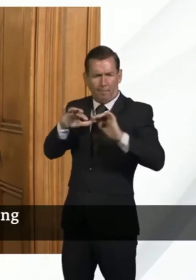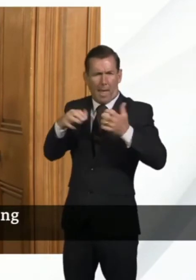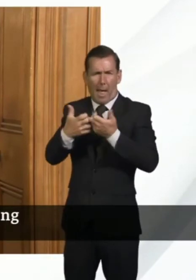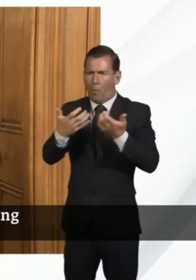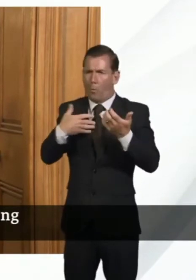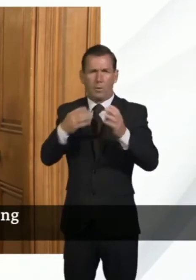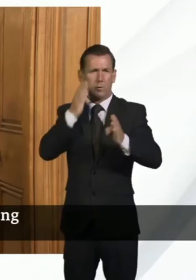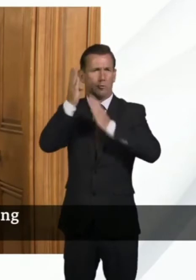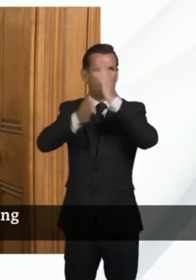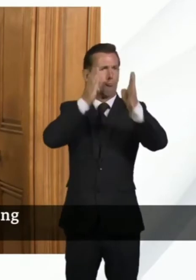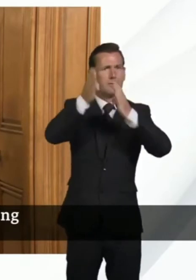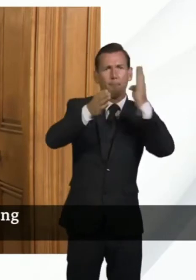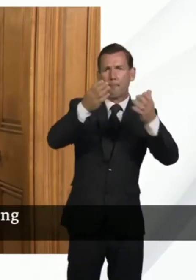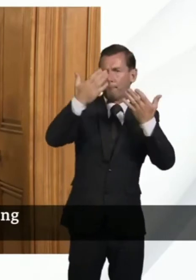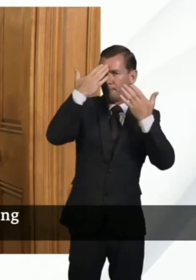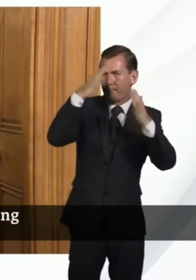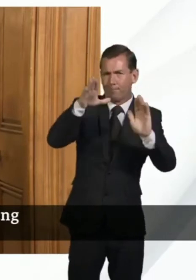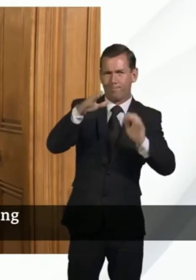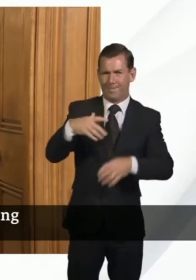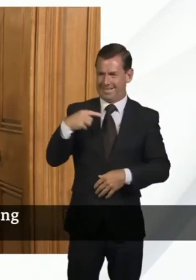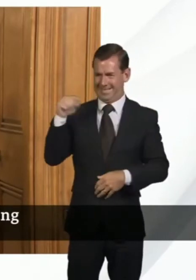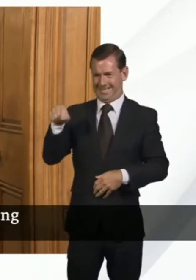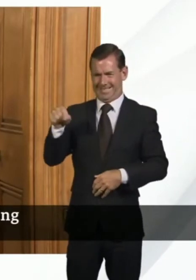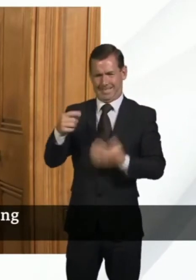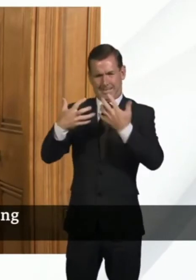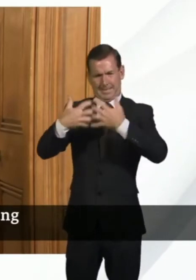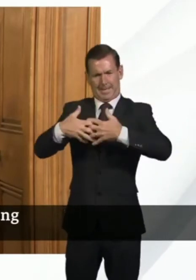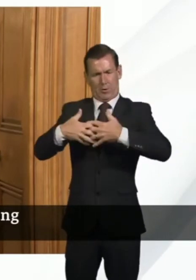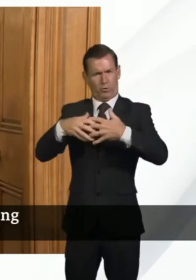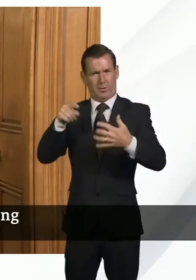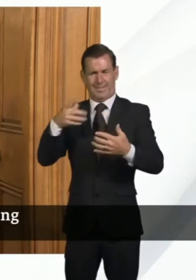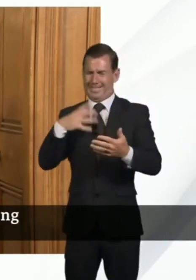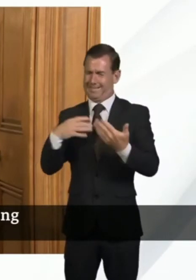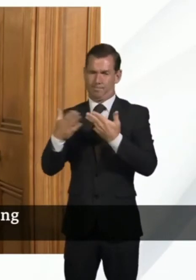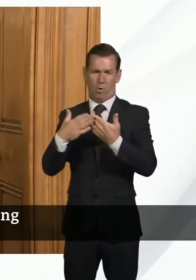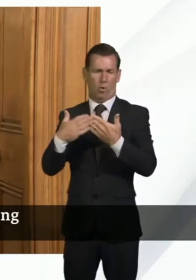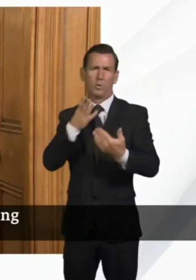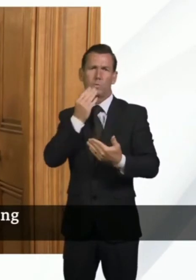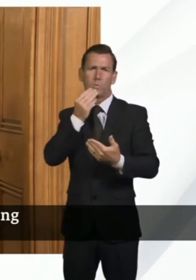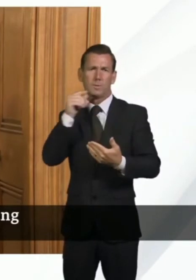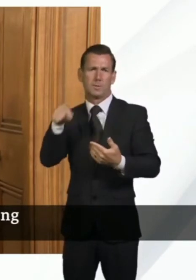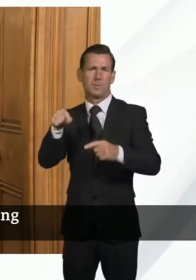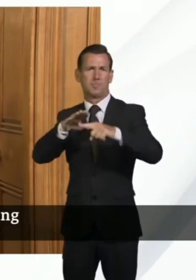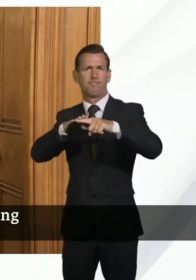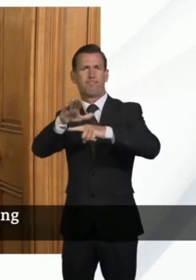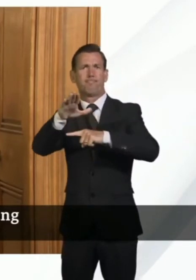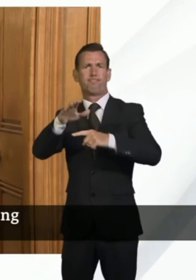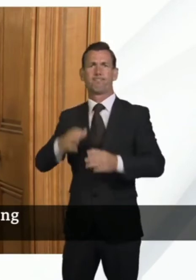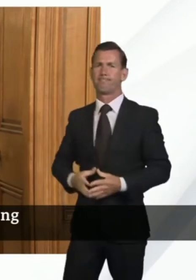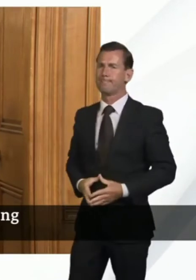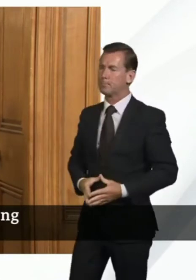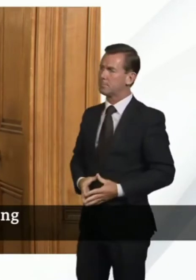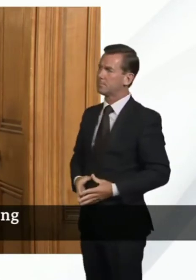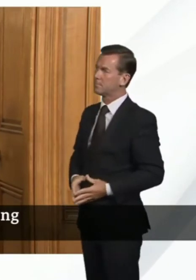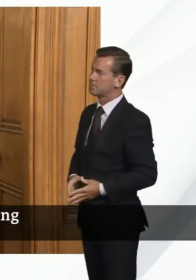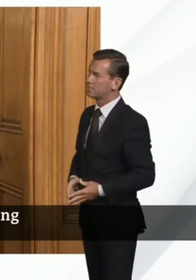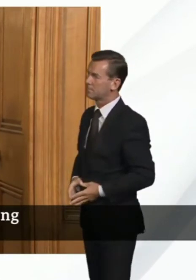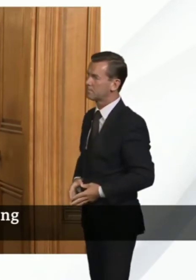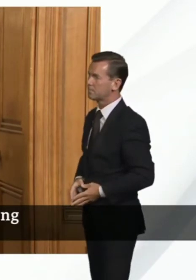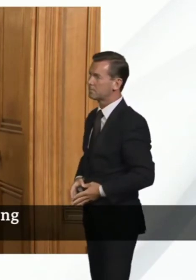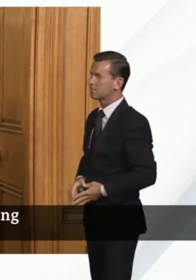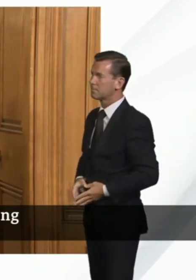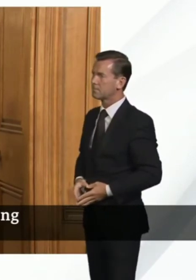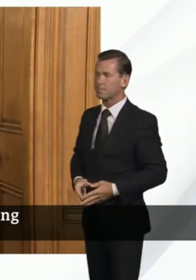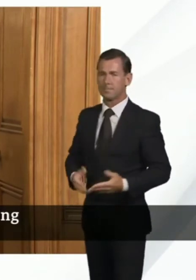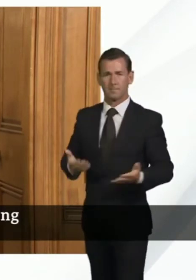much wider role it will play in driving our economy forward, as it has done already. Meanwhile, bit by bit, we are